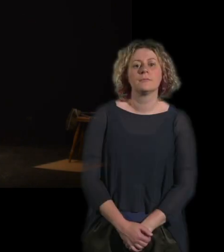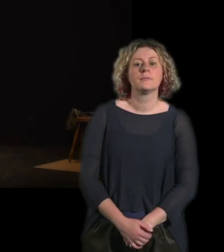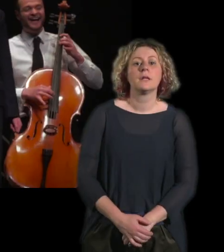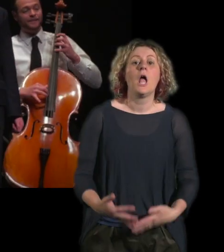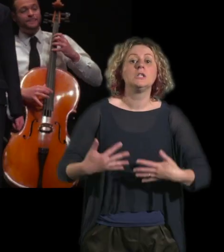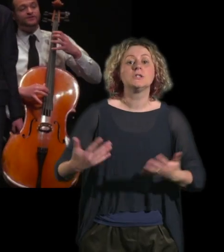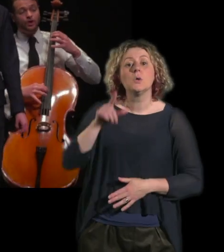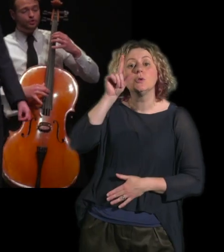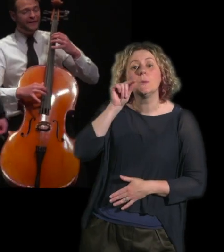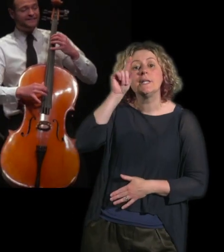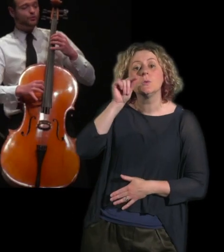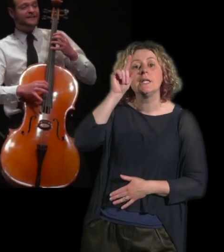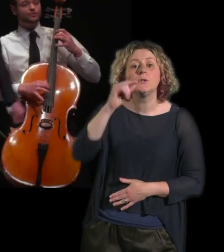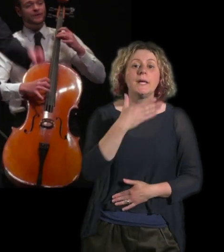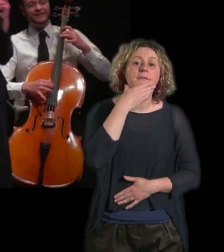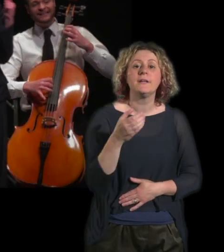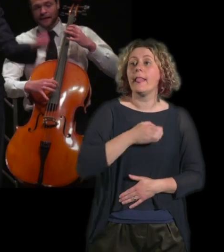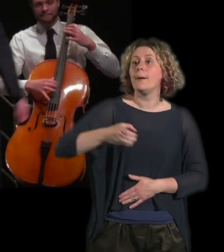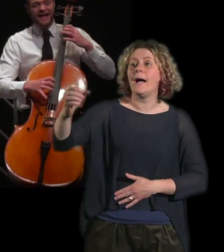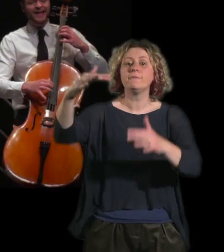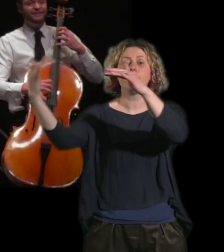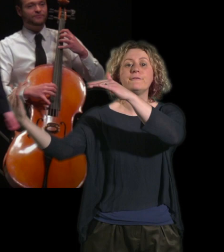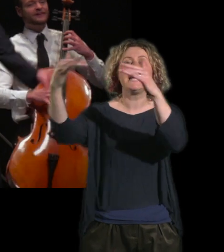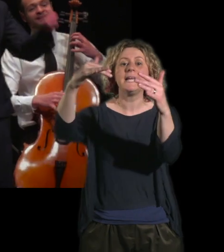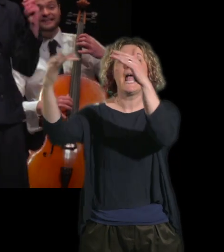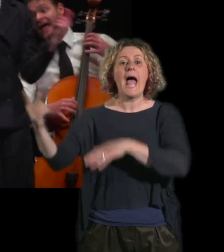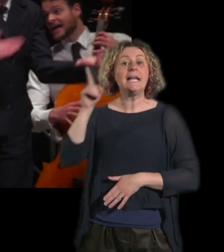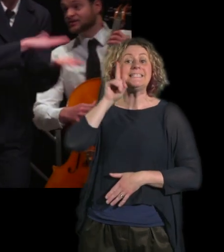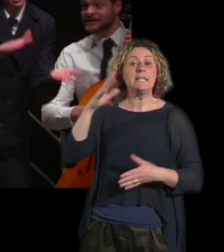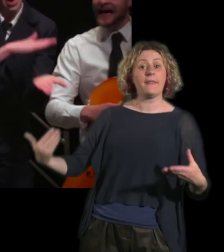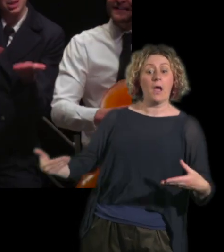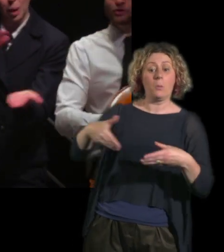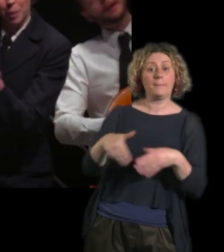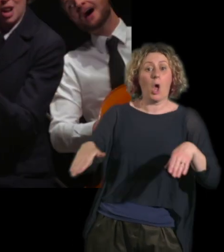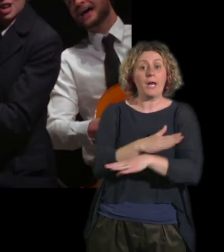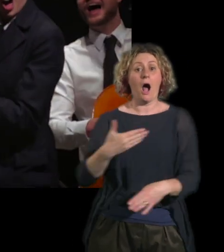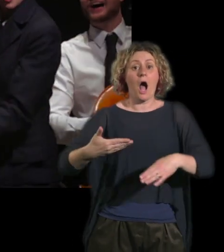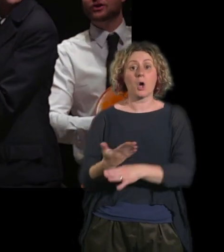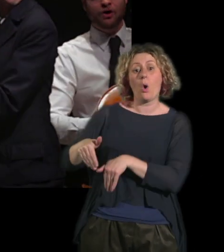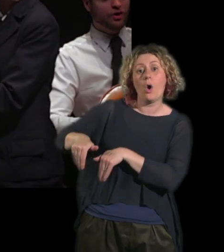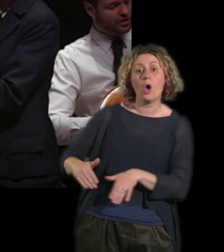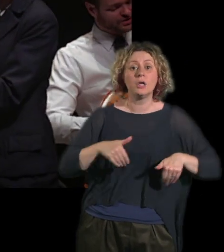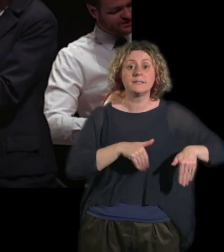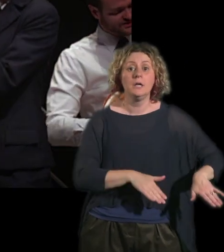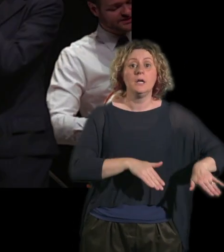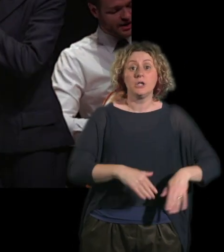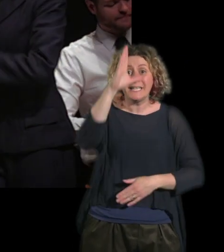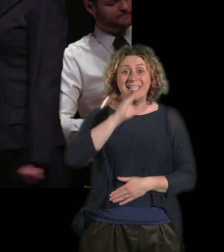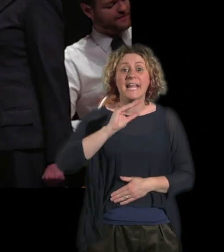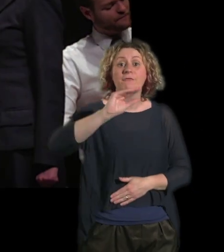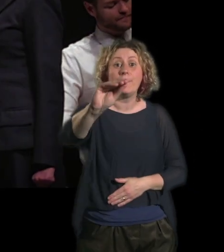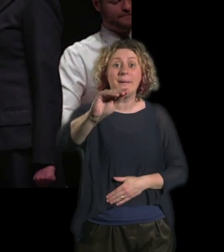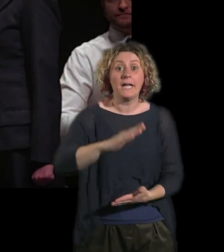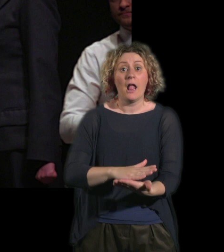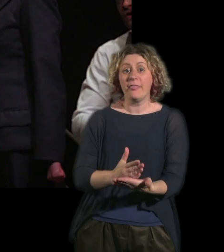us. Oh, tweet, tweet, tweet. Free and out of the fleet. And see that we've got our cause. You